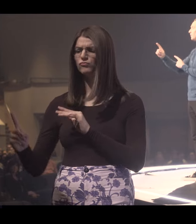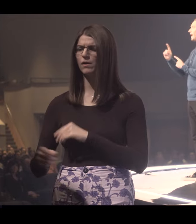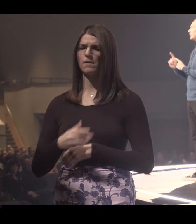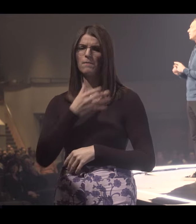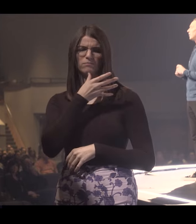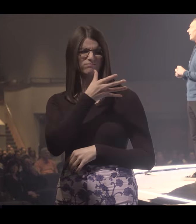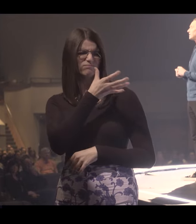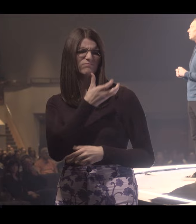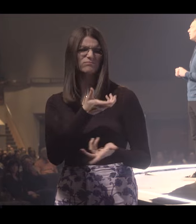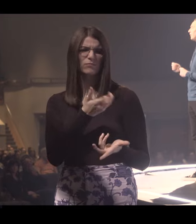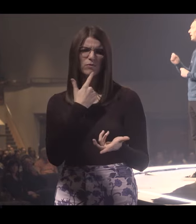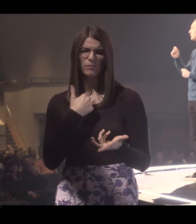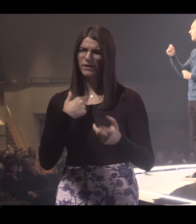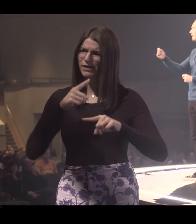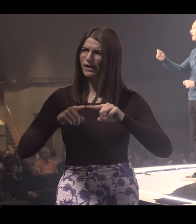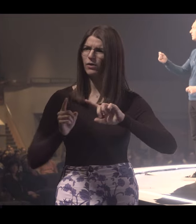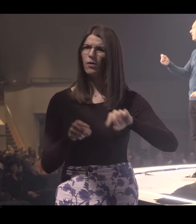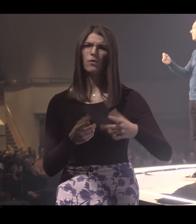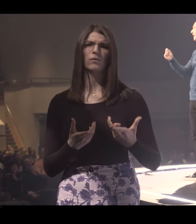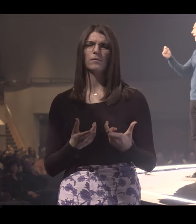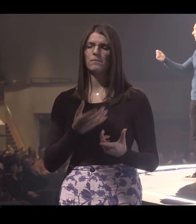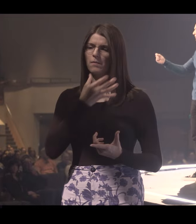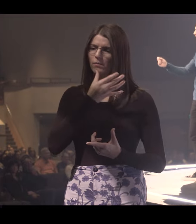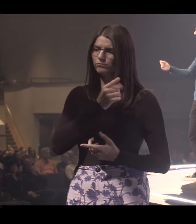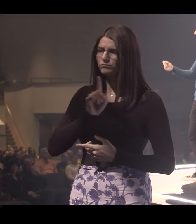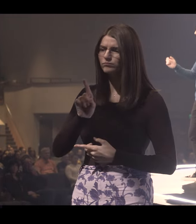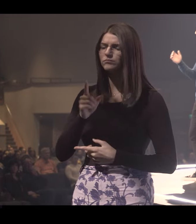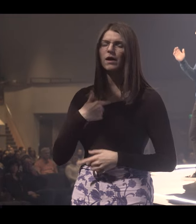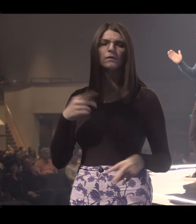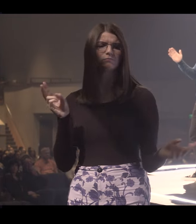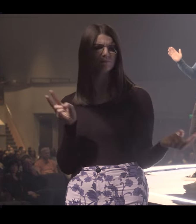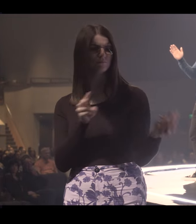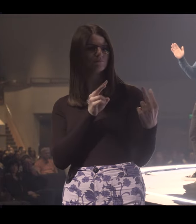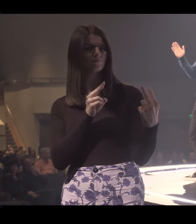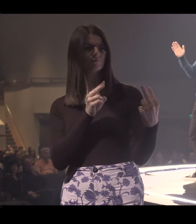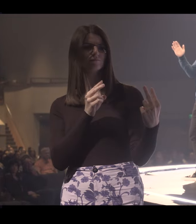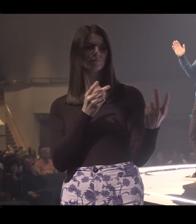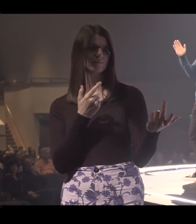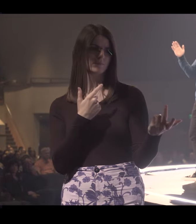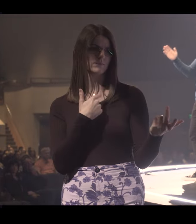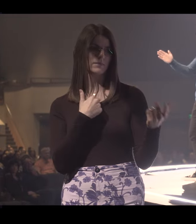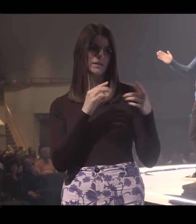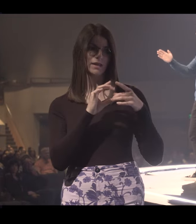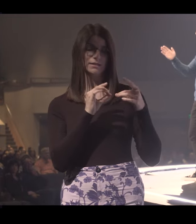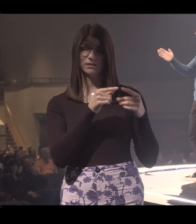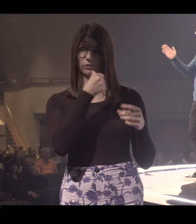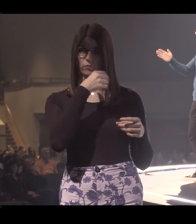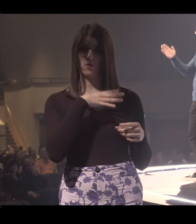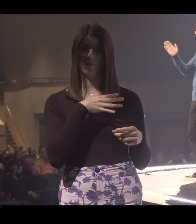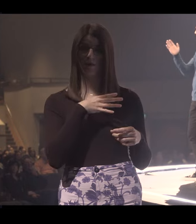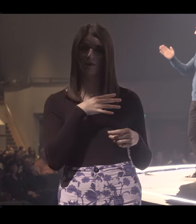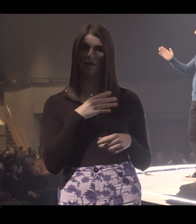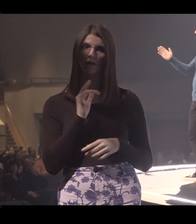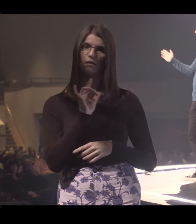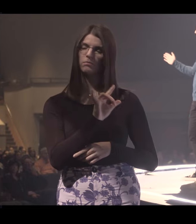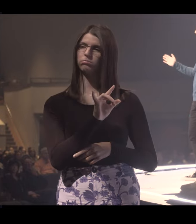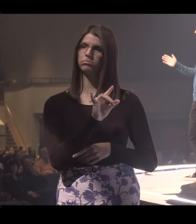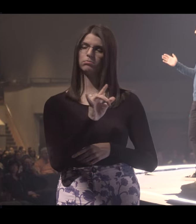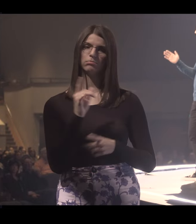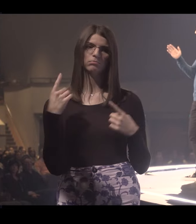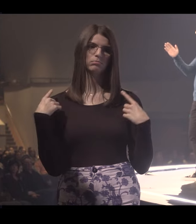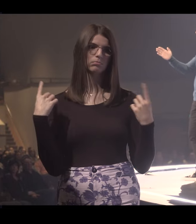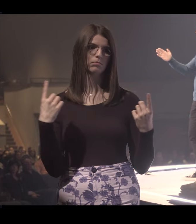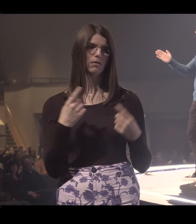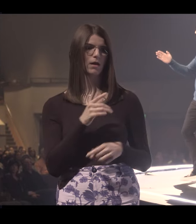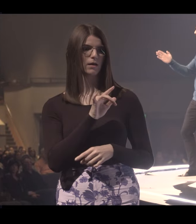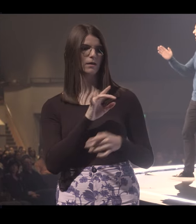mad at my mom. She told me I couldn't go to that sleepover. And she came out to find me. And I looked at her. And I said to this woman that I love more than almost